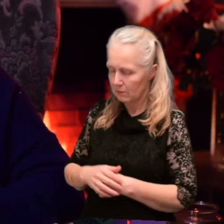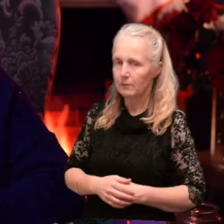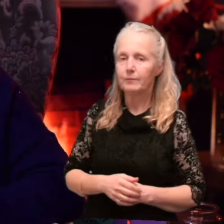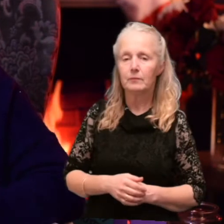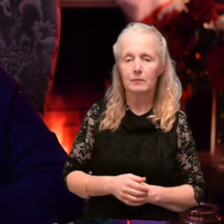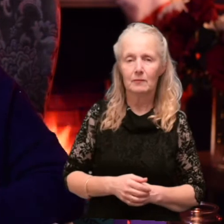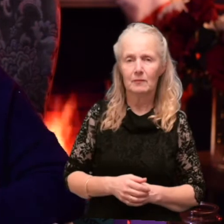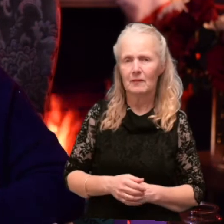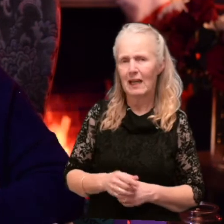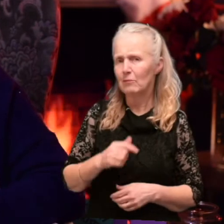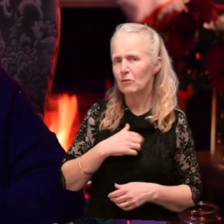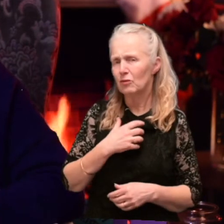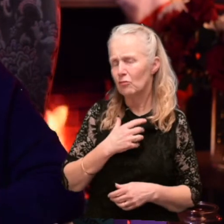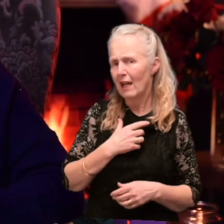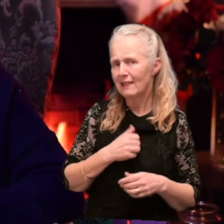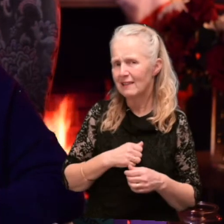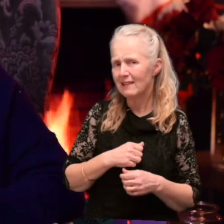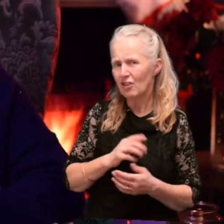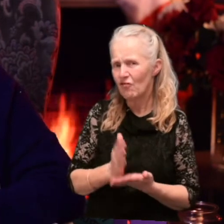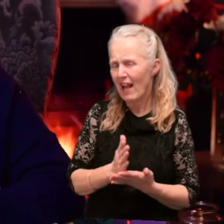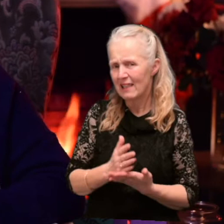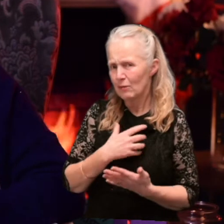I'm not surprised. Not really.